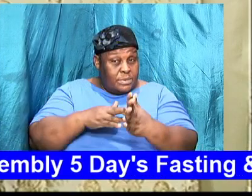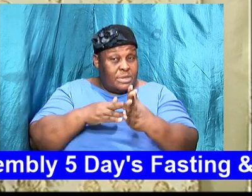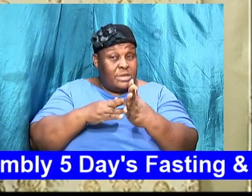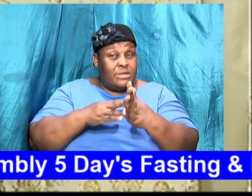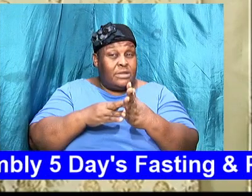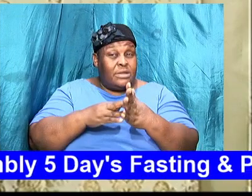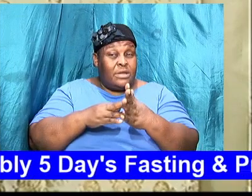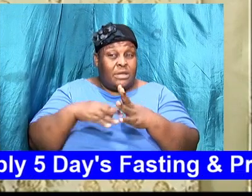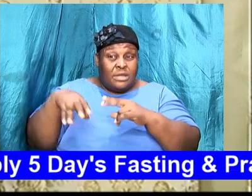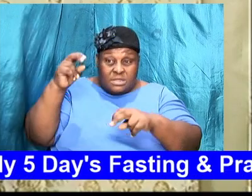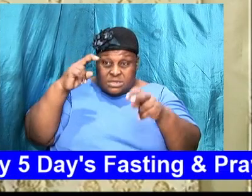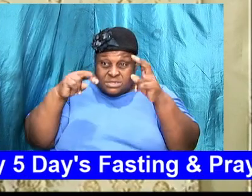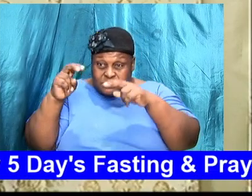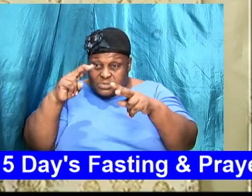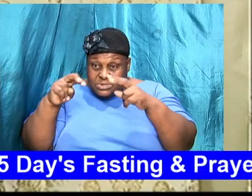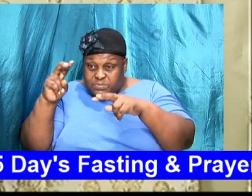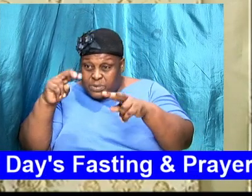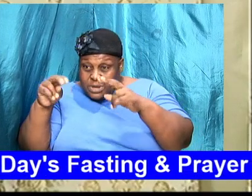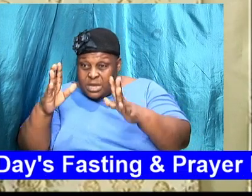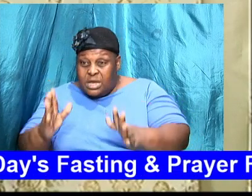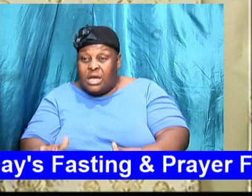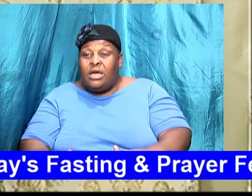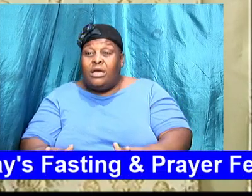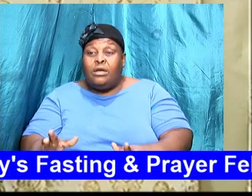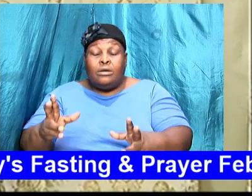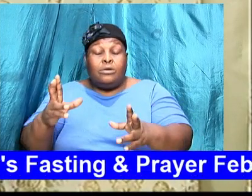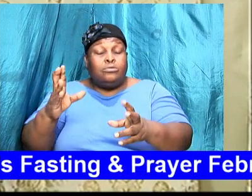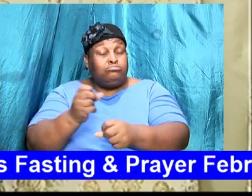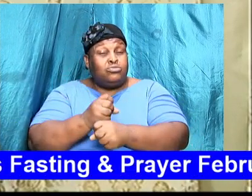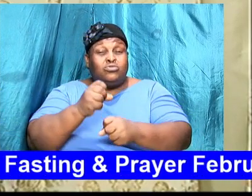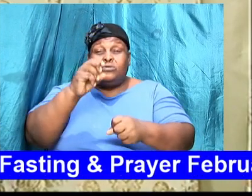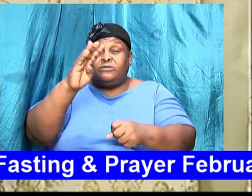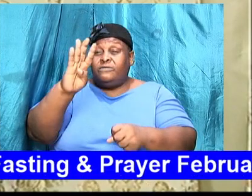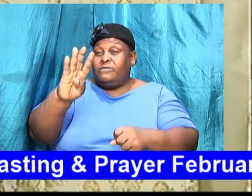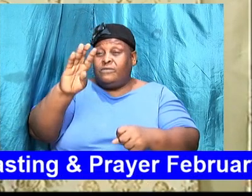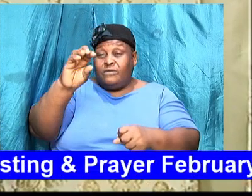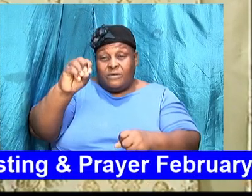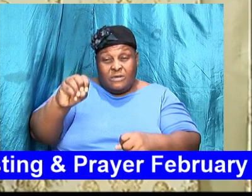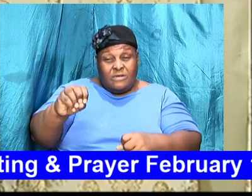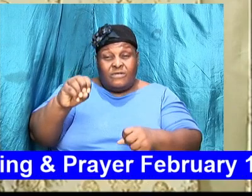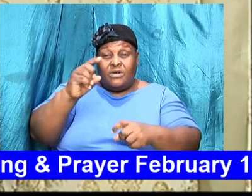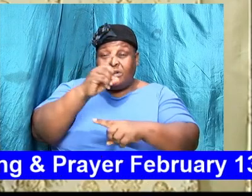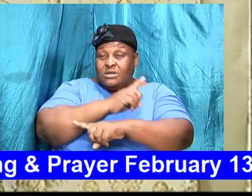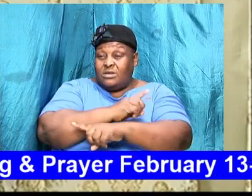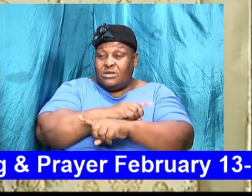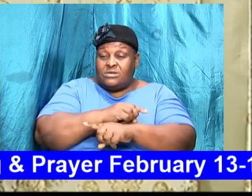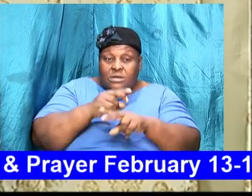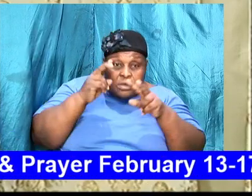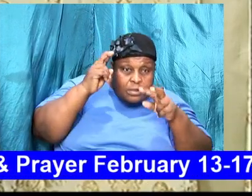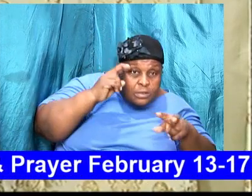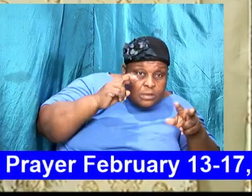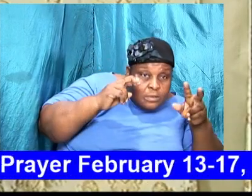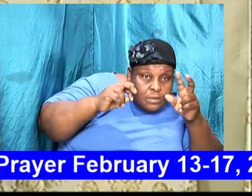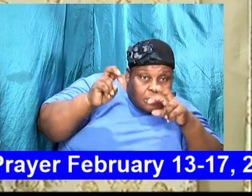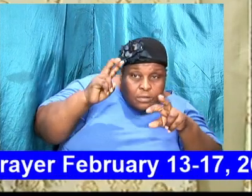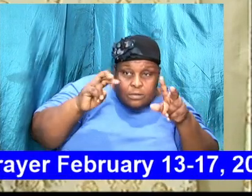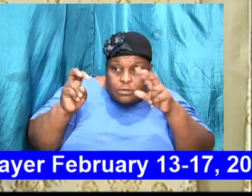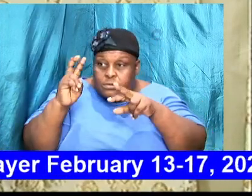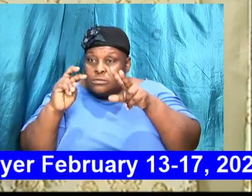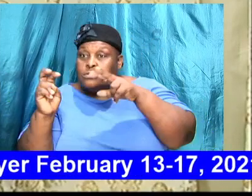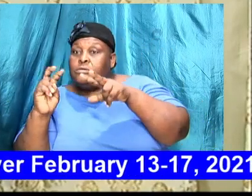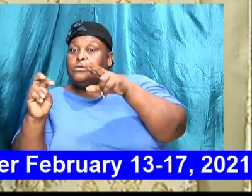the spies, they took 40 days to explore the land. Ten of the spies